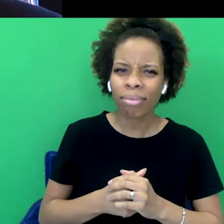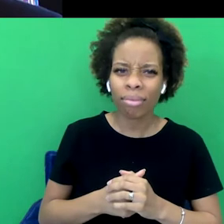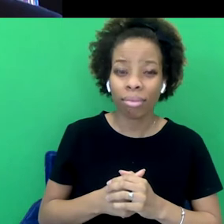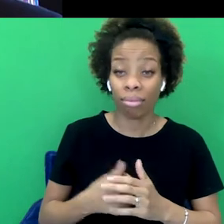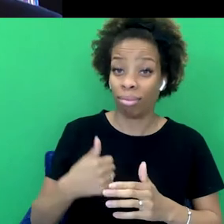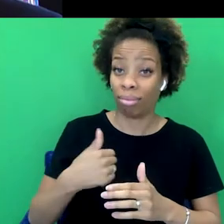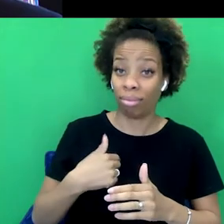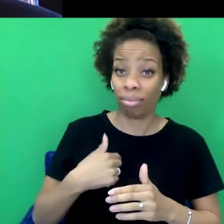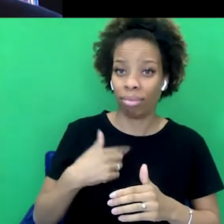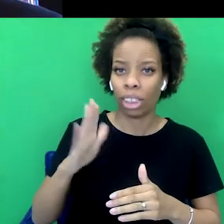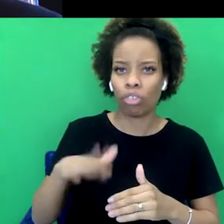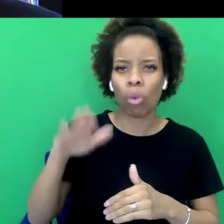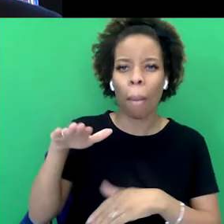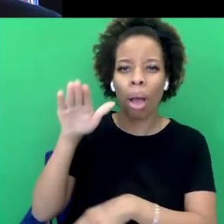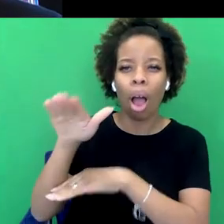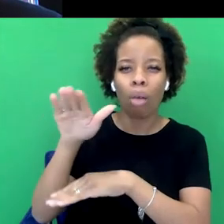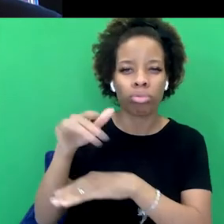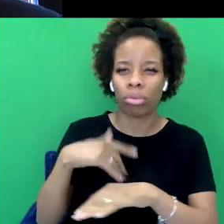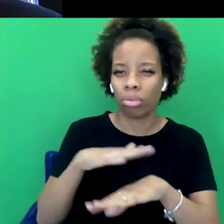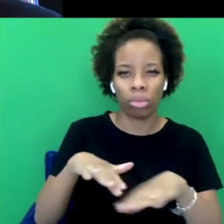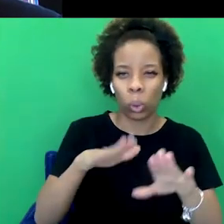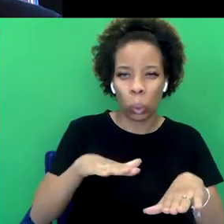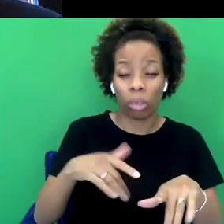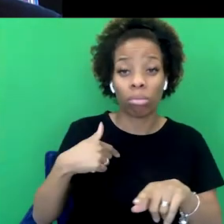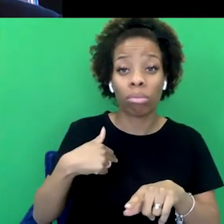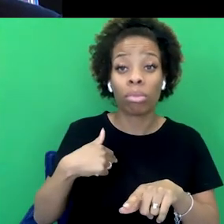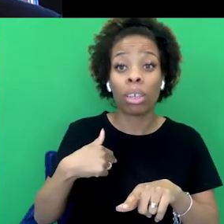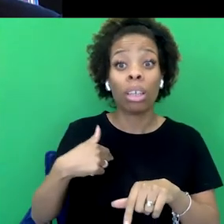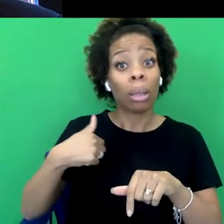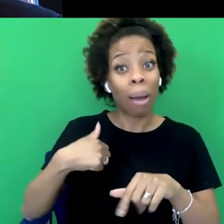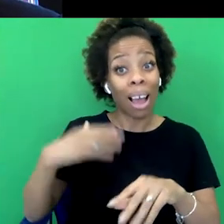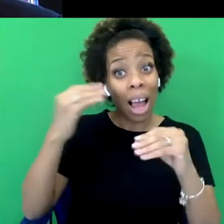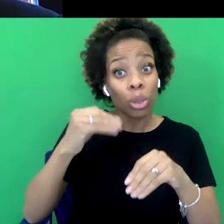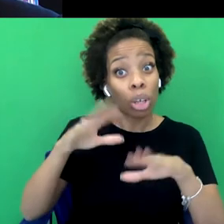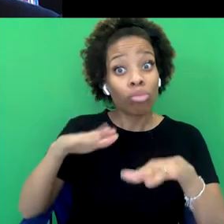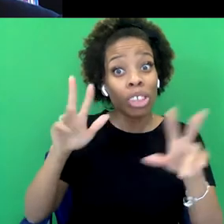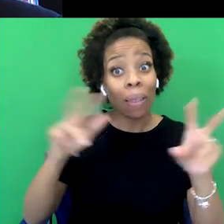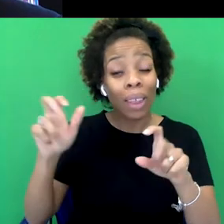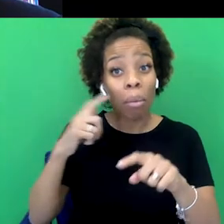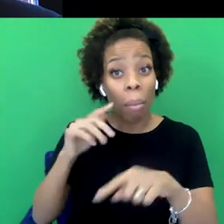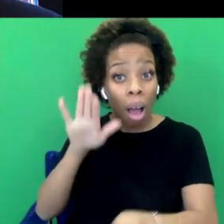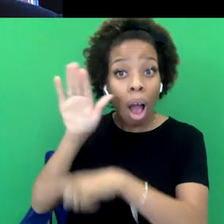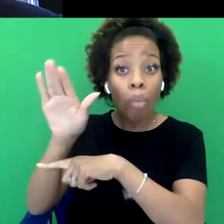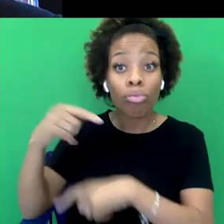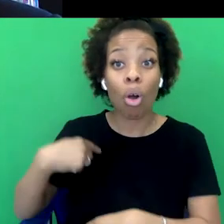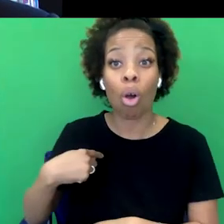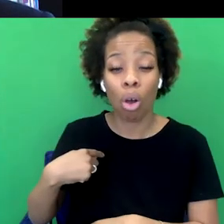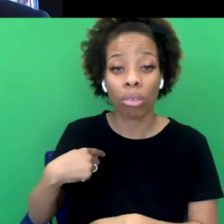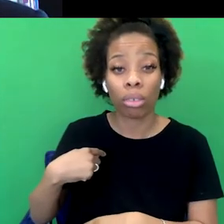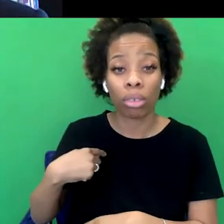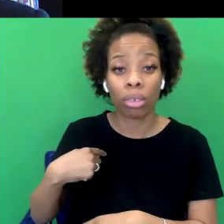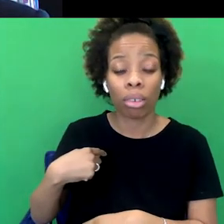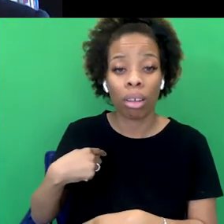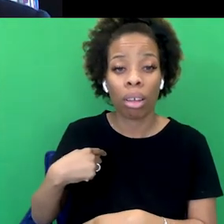up outside the UK and got a British education outside the UK was really interesting because the British